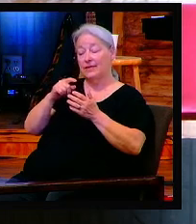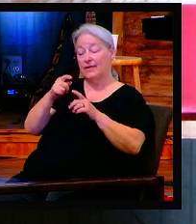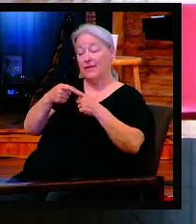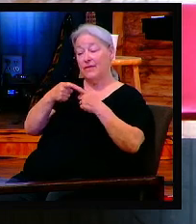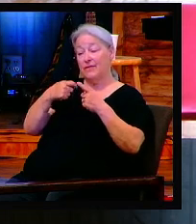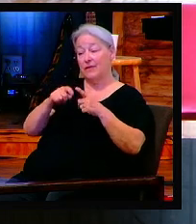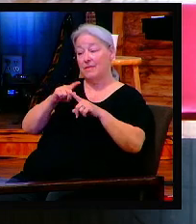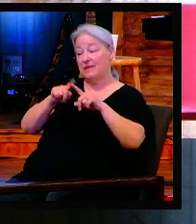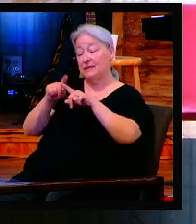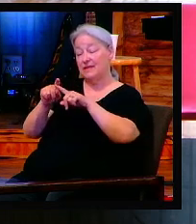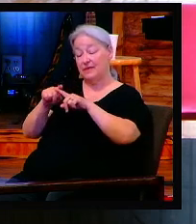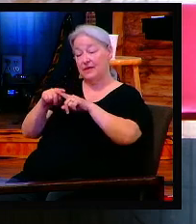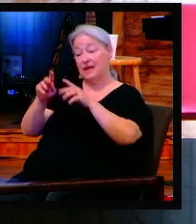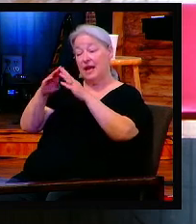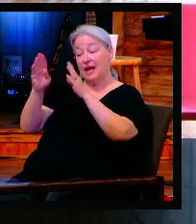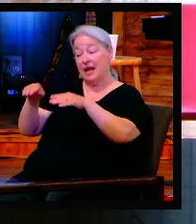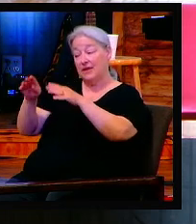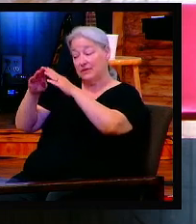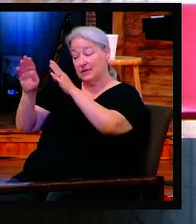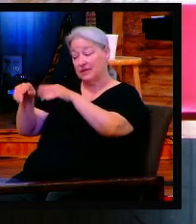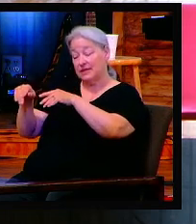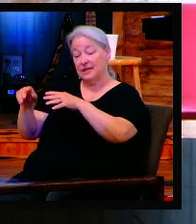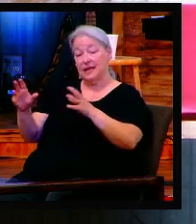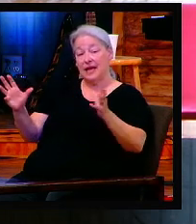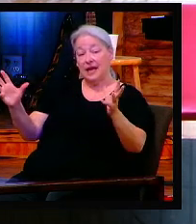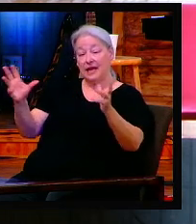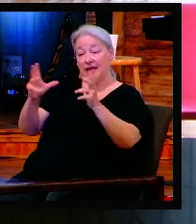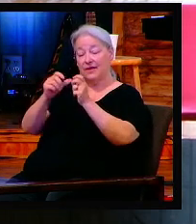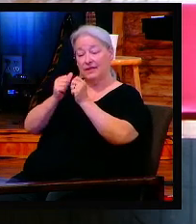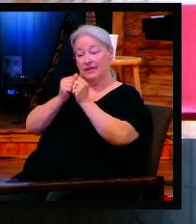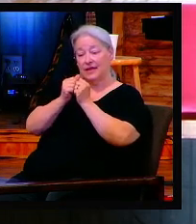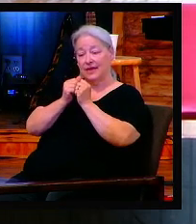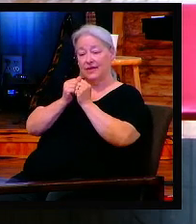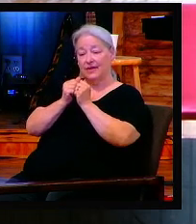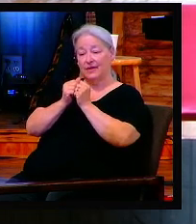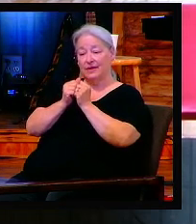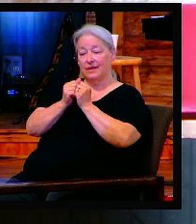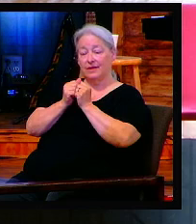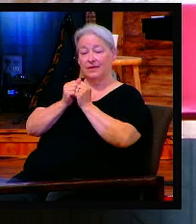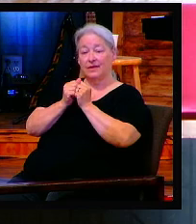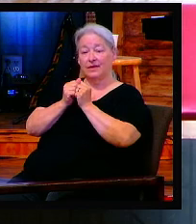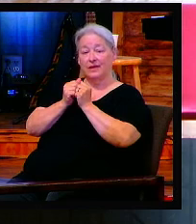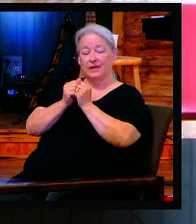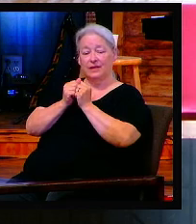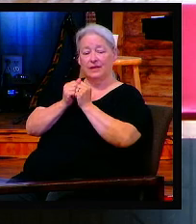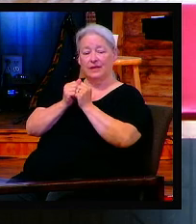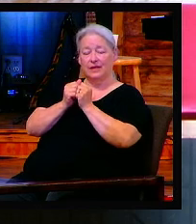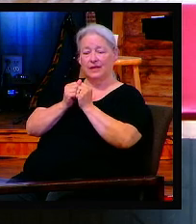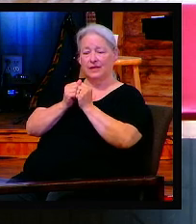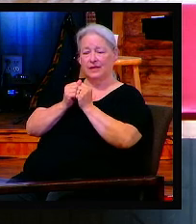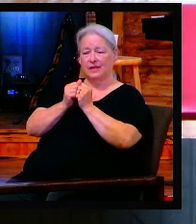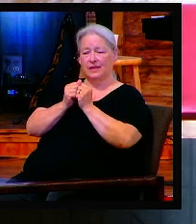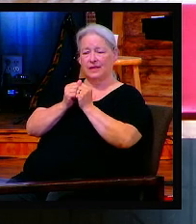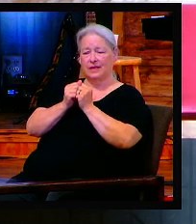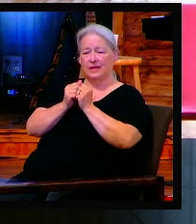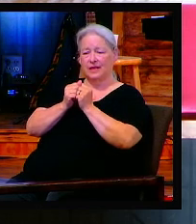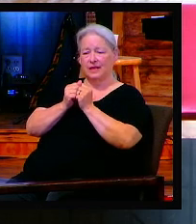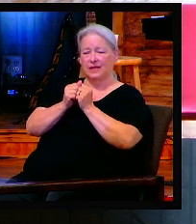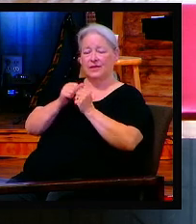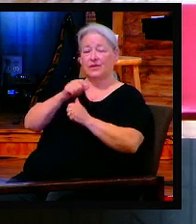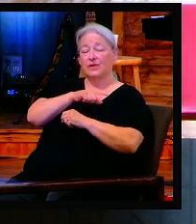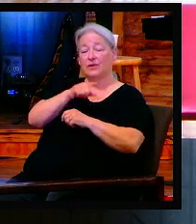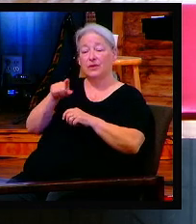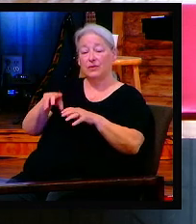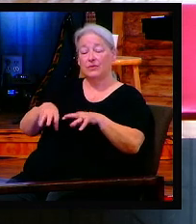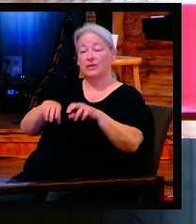without blemish, church. Did you hear that? You may take it from the sheep or from the goats. Now you shall keep it until the 14th day of the same